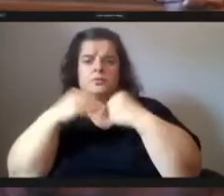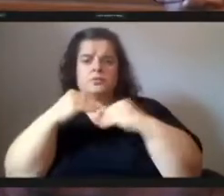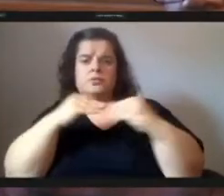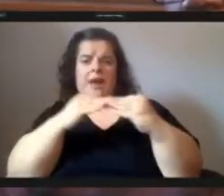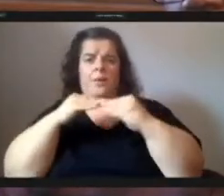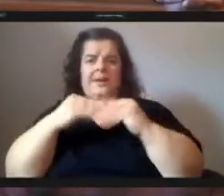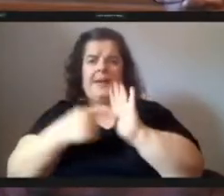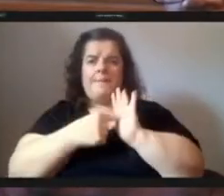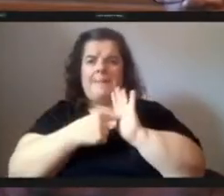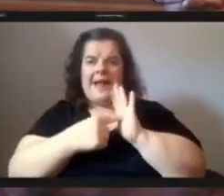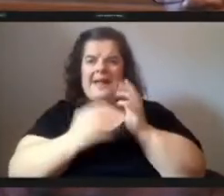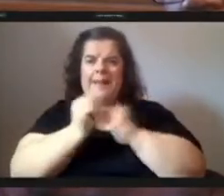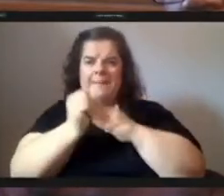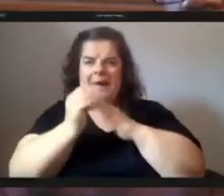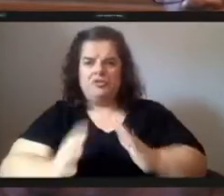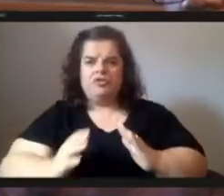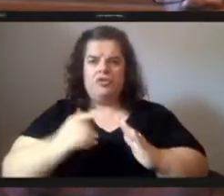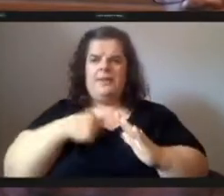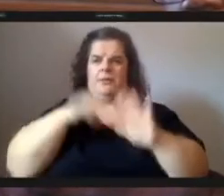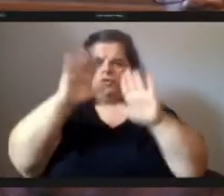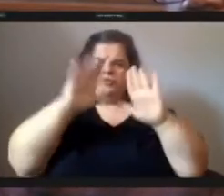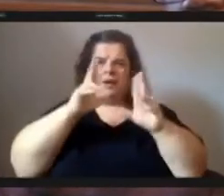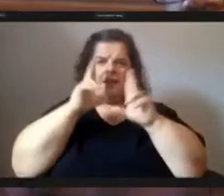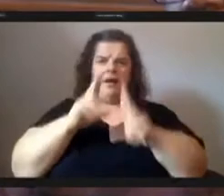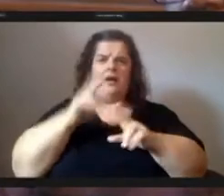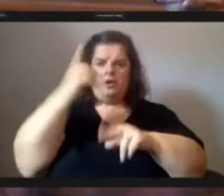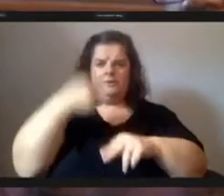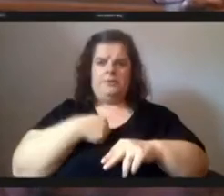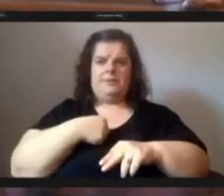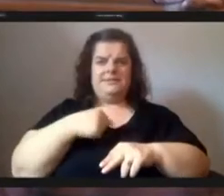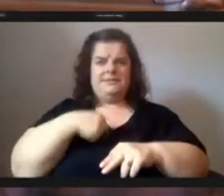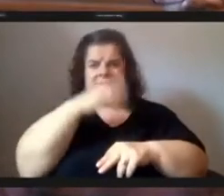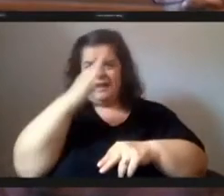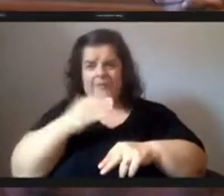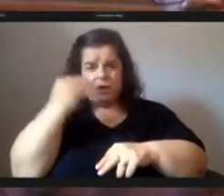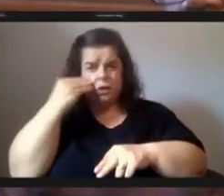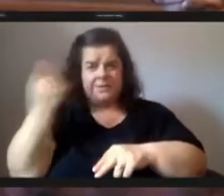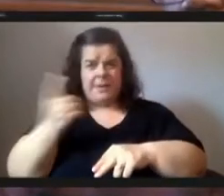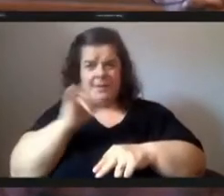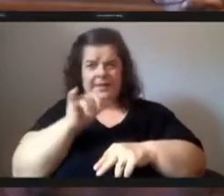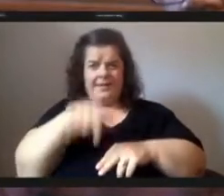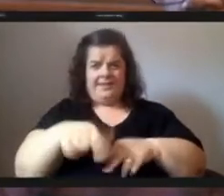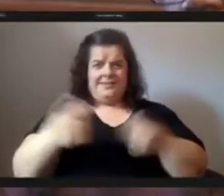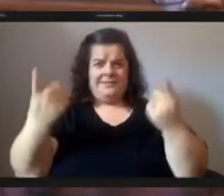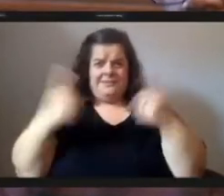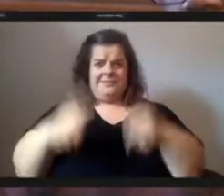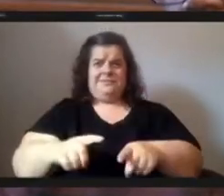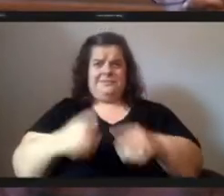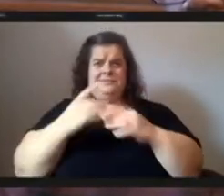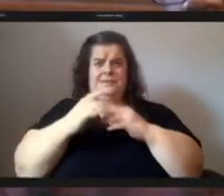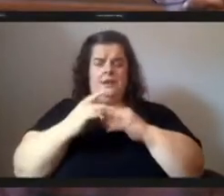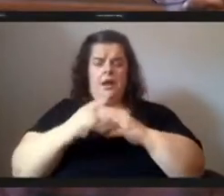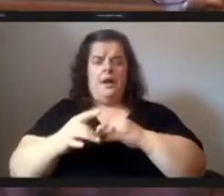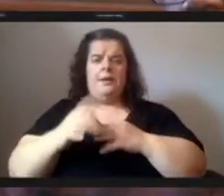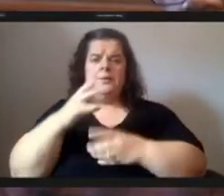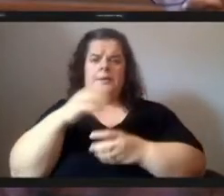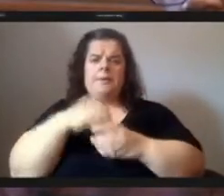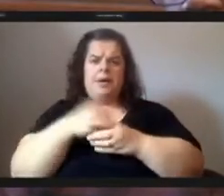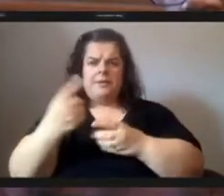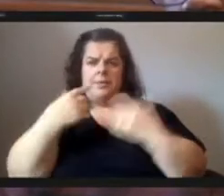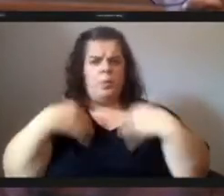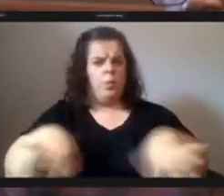which was a great honor for me i never even knew something like this even existed being a part of something so amazing